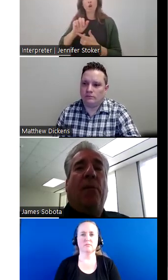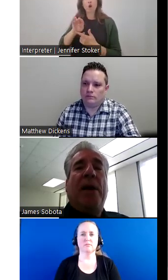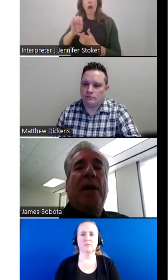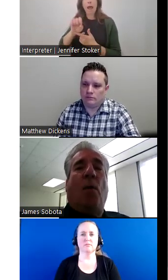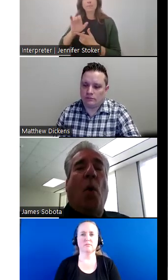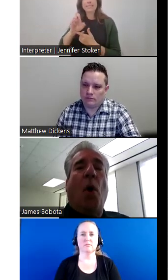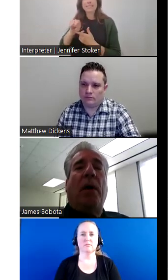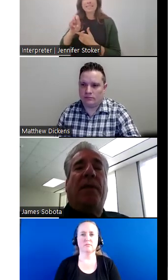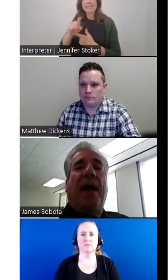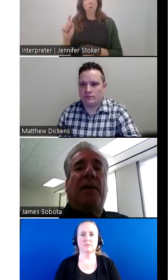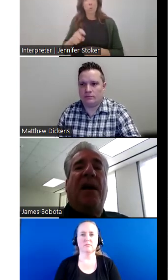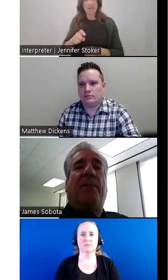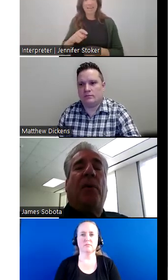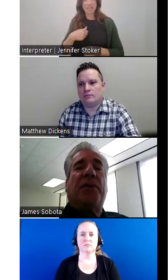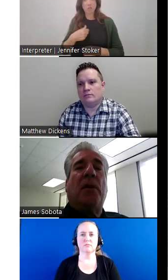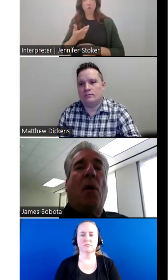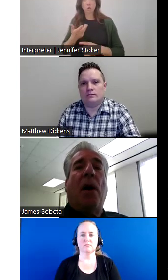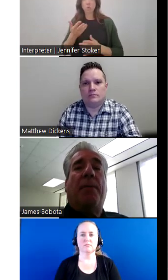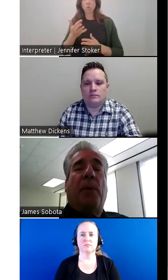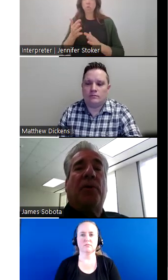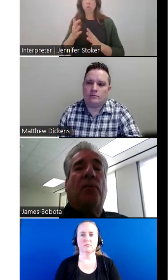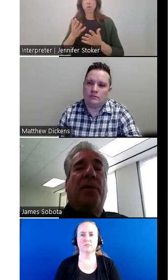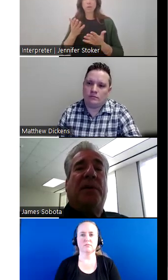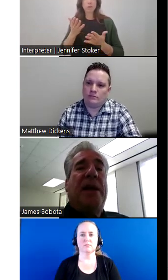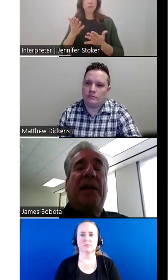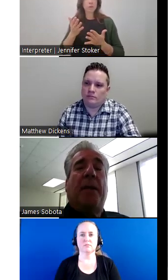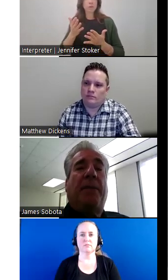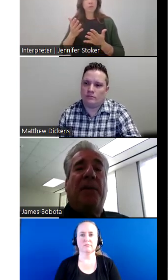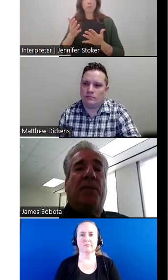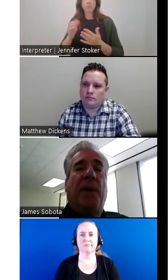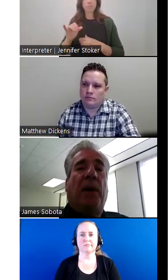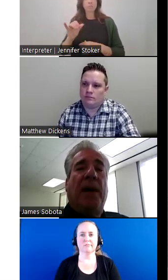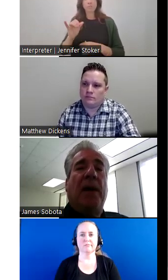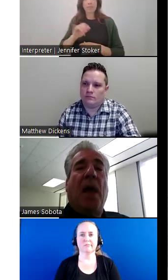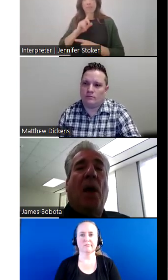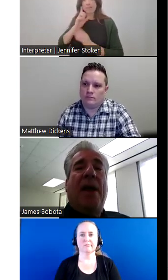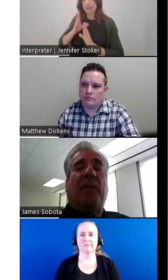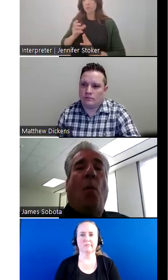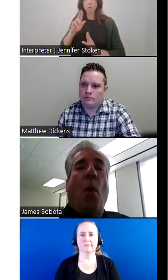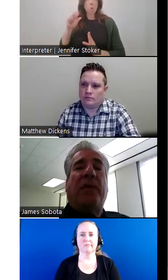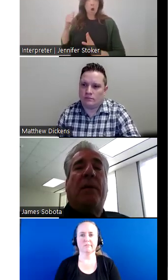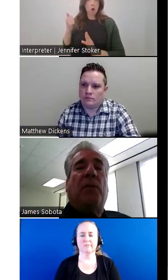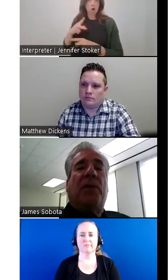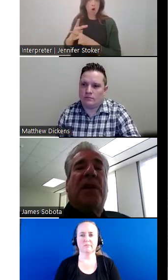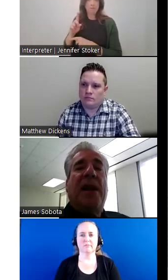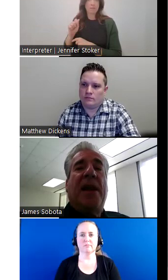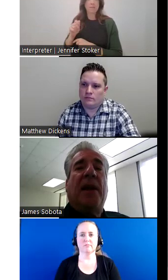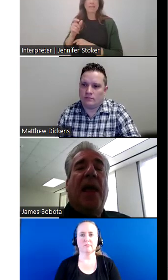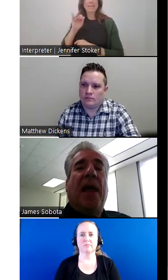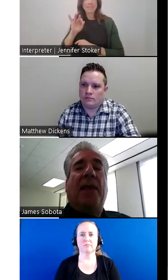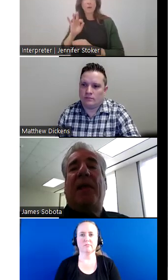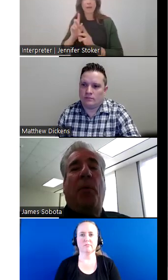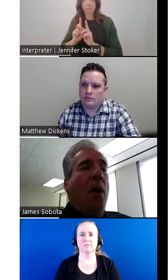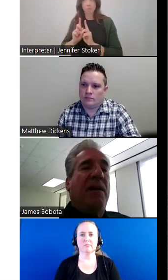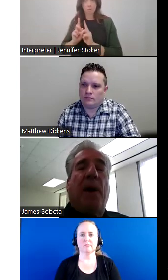and we need to walk that deaf person or a person with any type of disability, we have to walk them through a scene